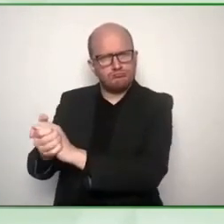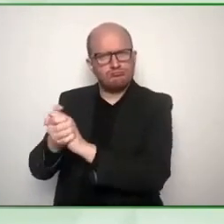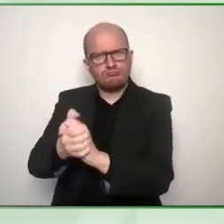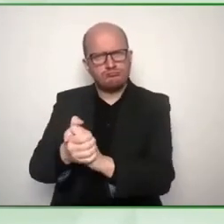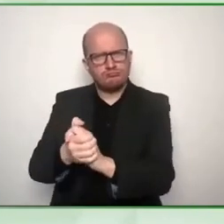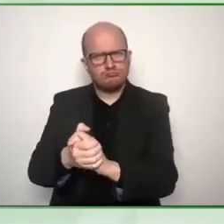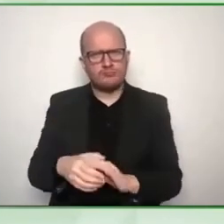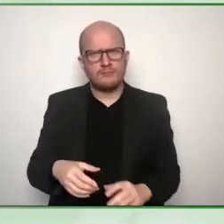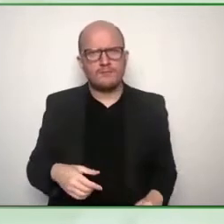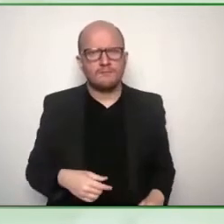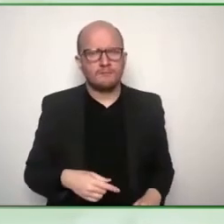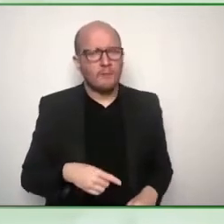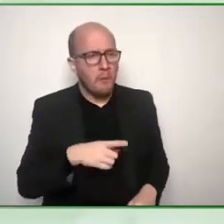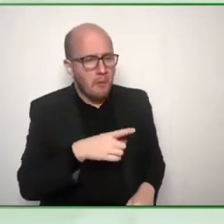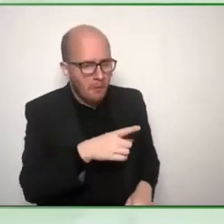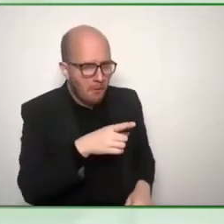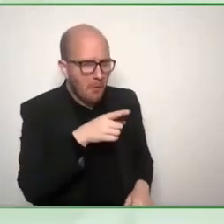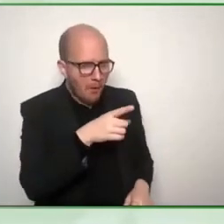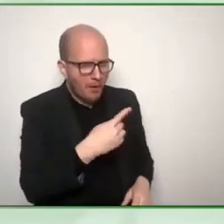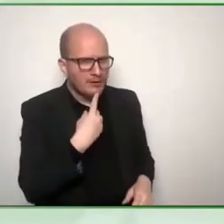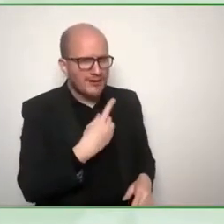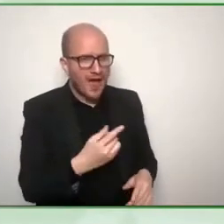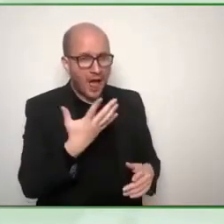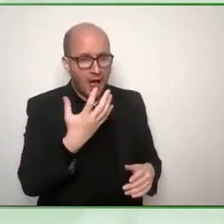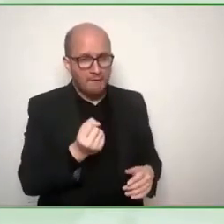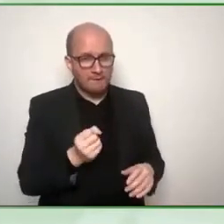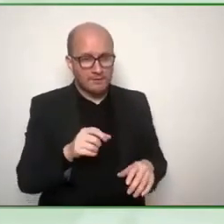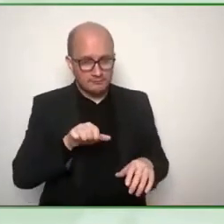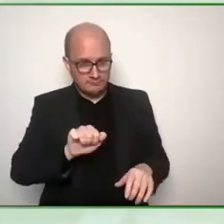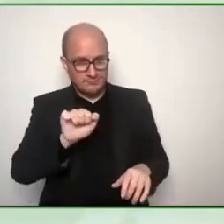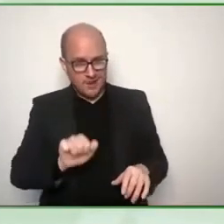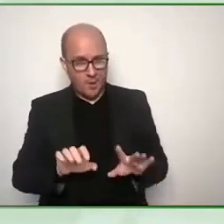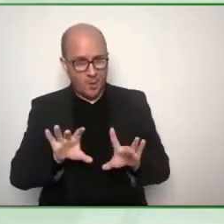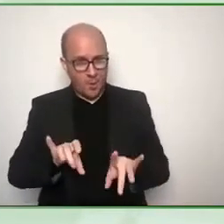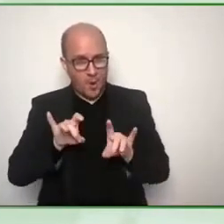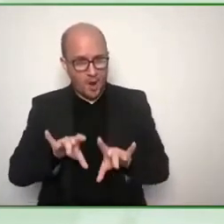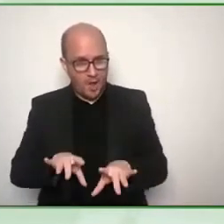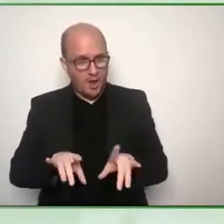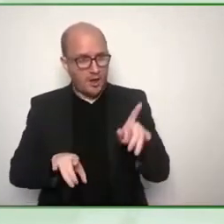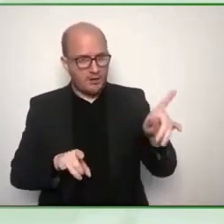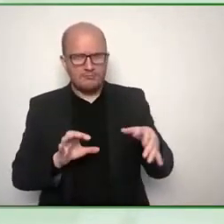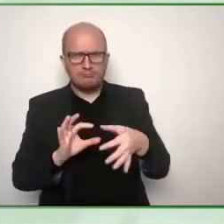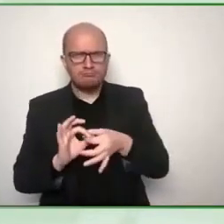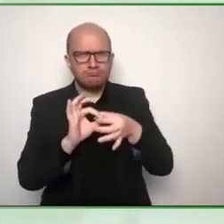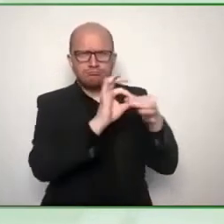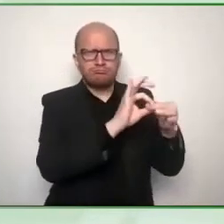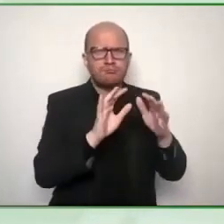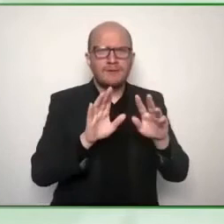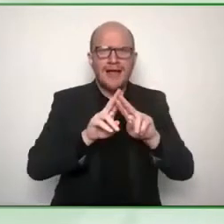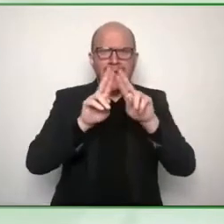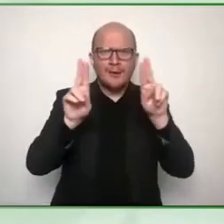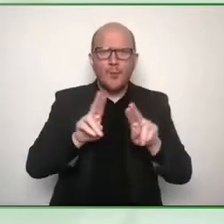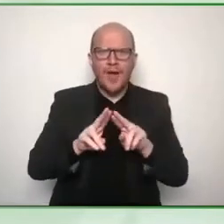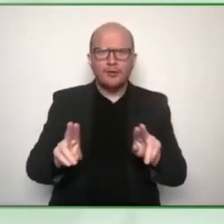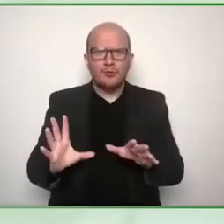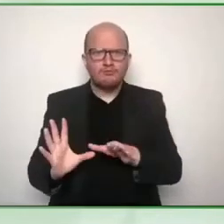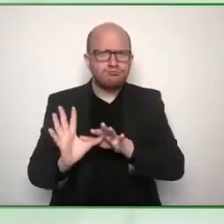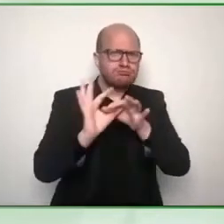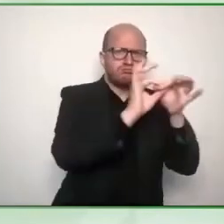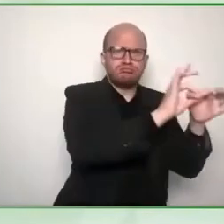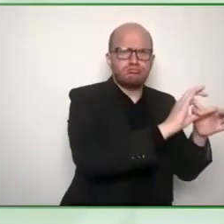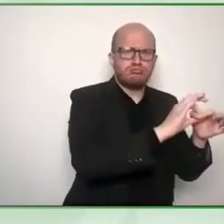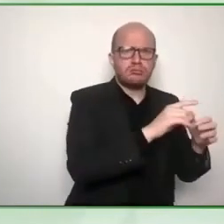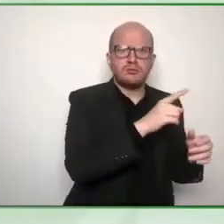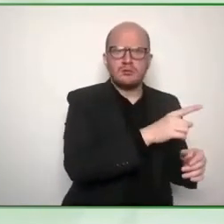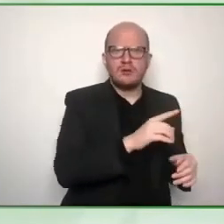effectively effectively replicating what you've put together now i'm curious if there are you know perhaps folks from the public